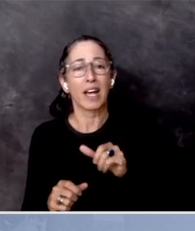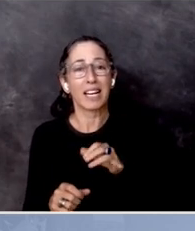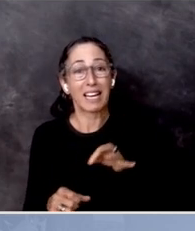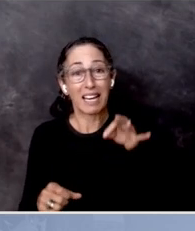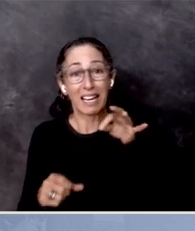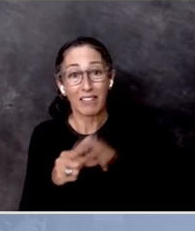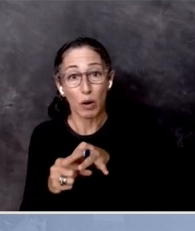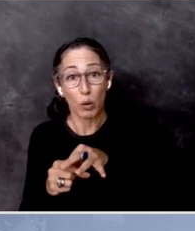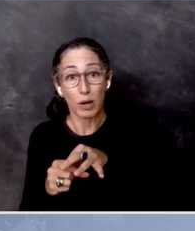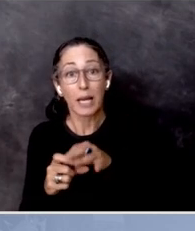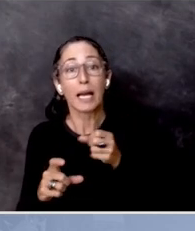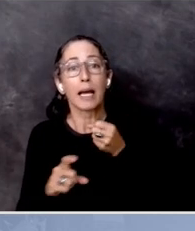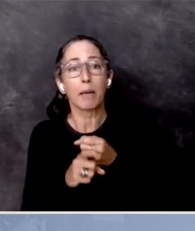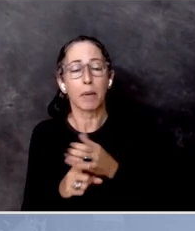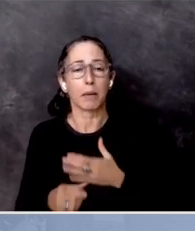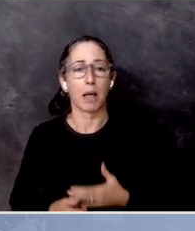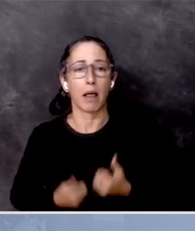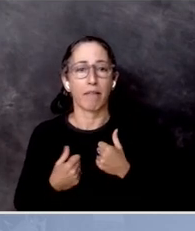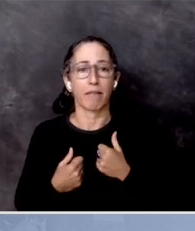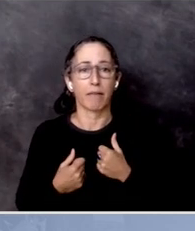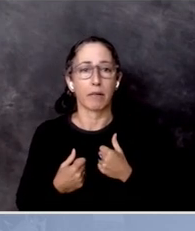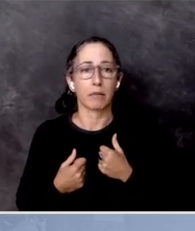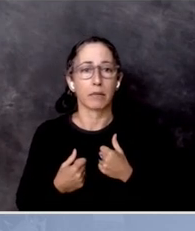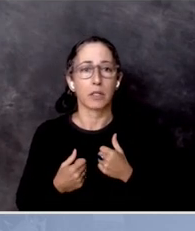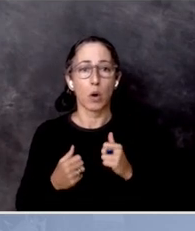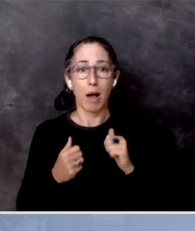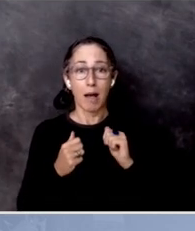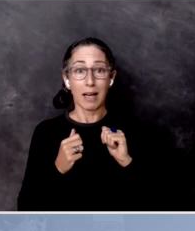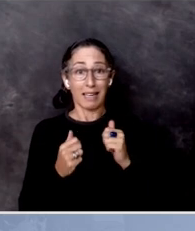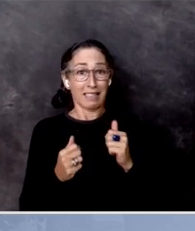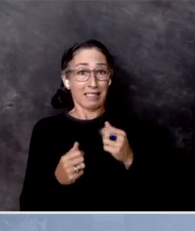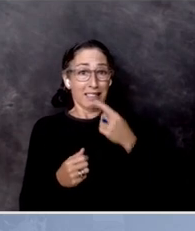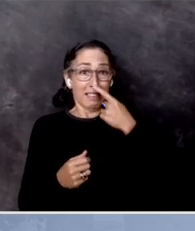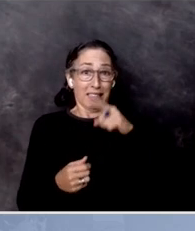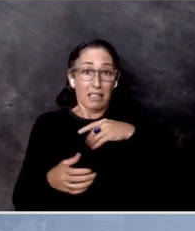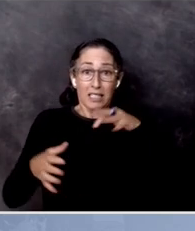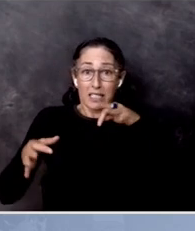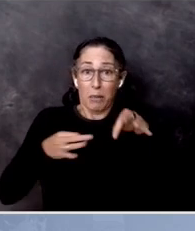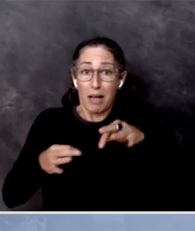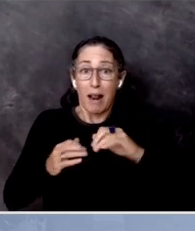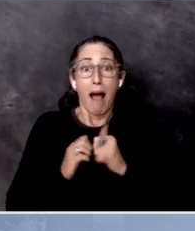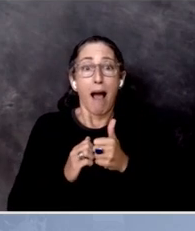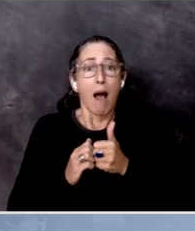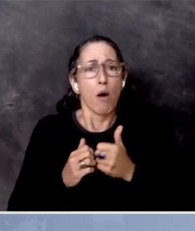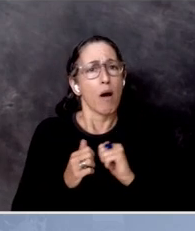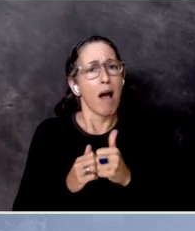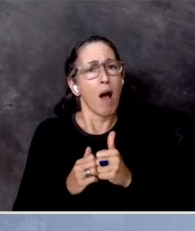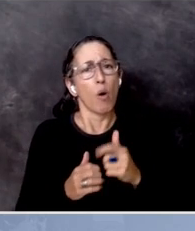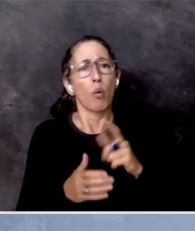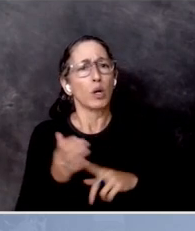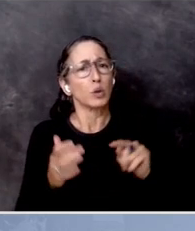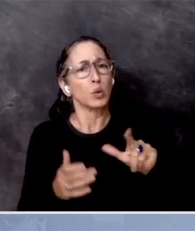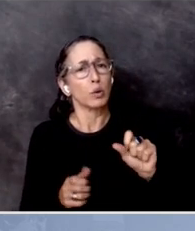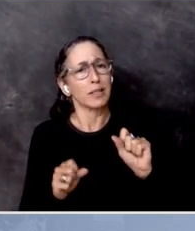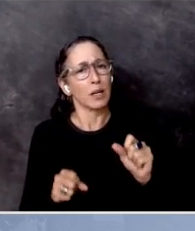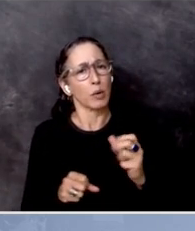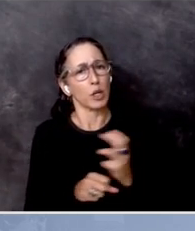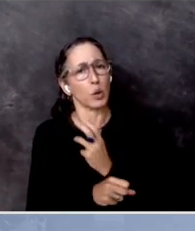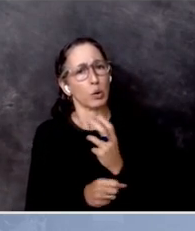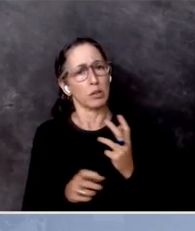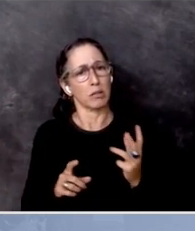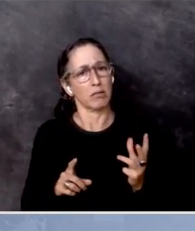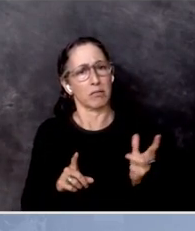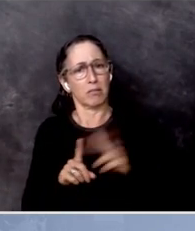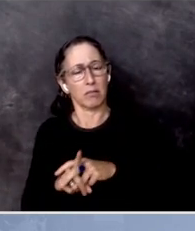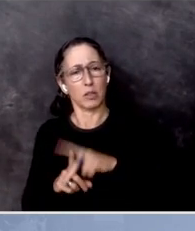to us as it relates to tools that we can use so that we can let people know? Similar to what you said earlier, the election will not all be won. I mean,